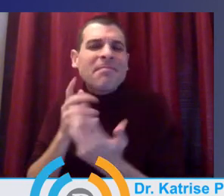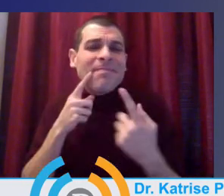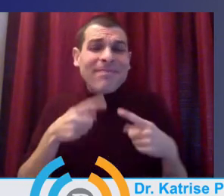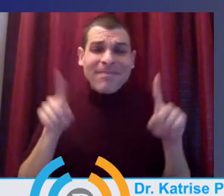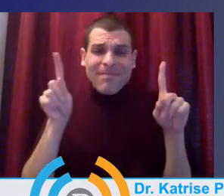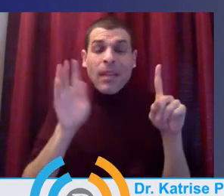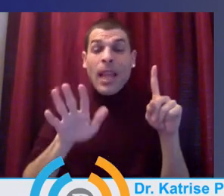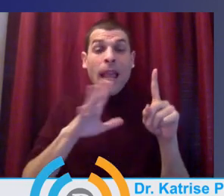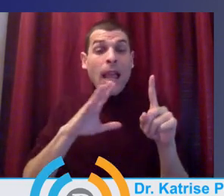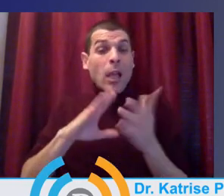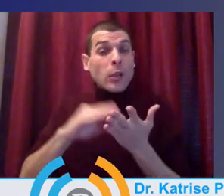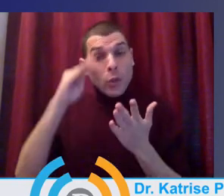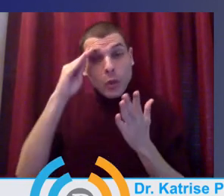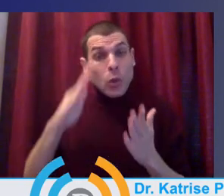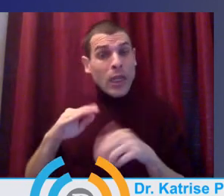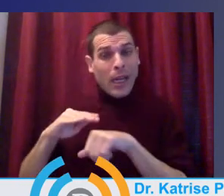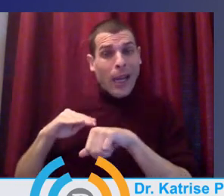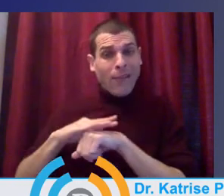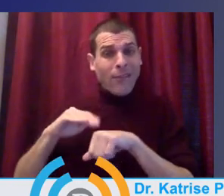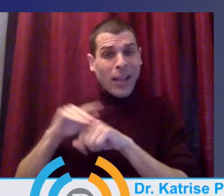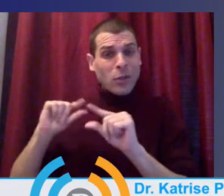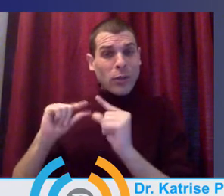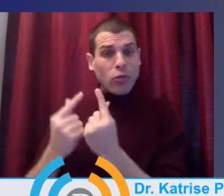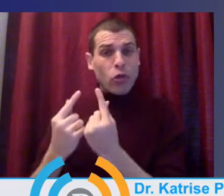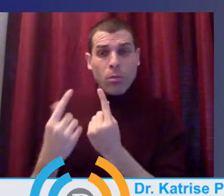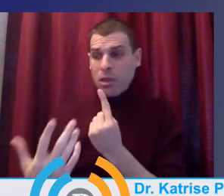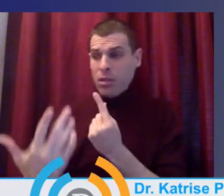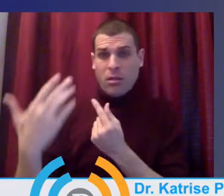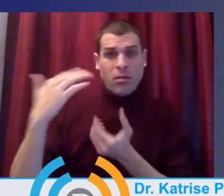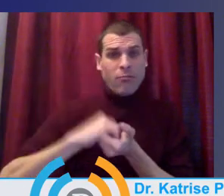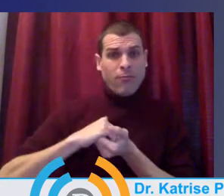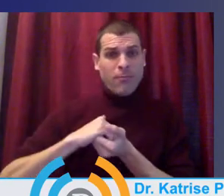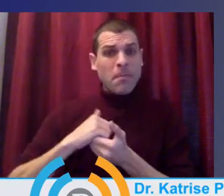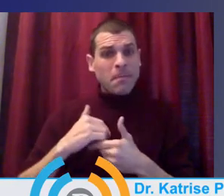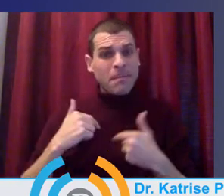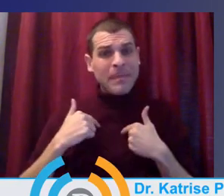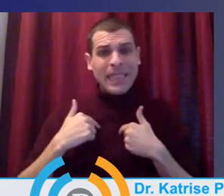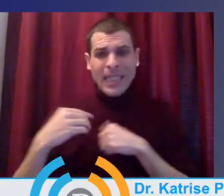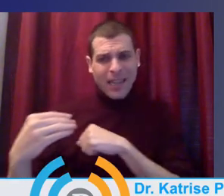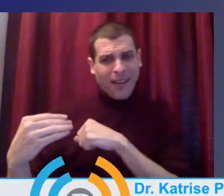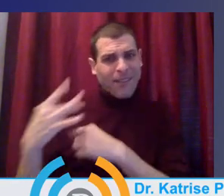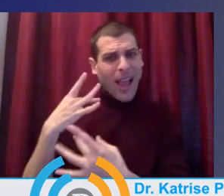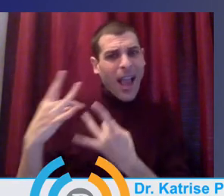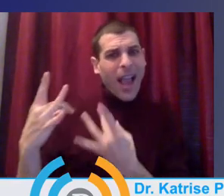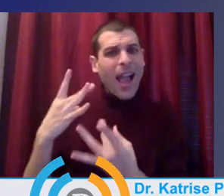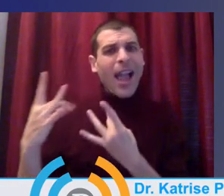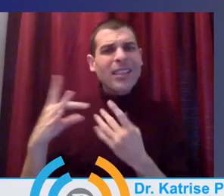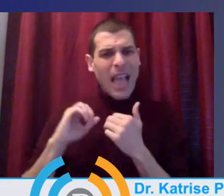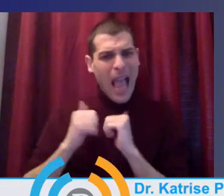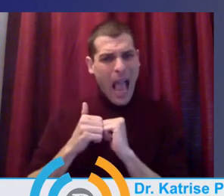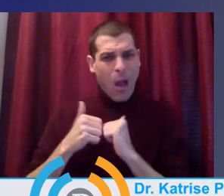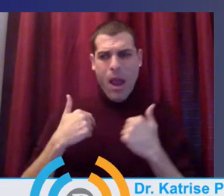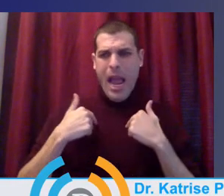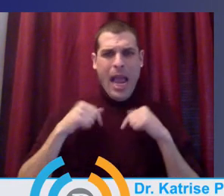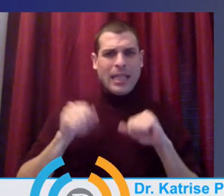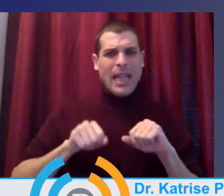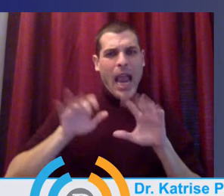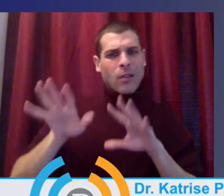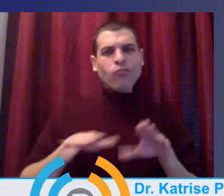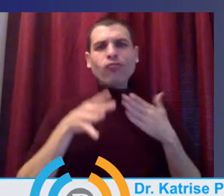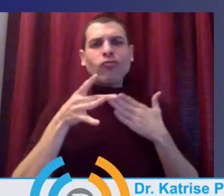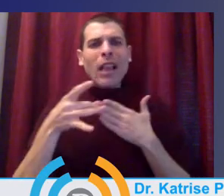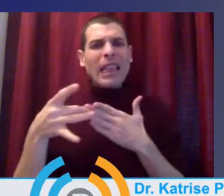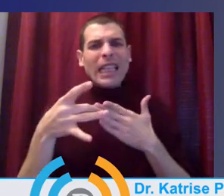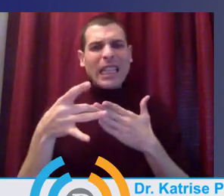have advised me throughout this how to best tackle these issues from their perspective and deemed it most important, right? And finally,